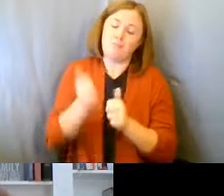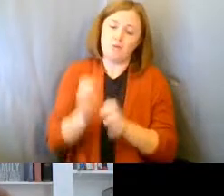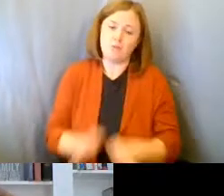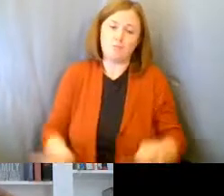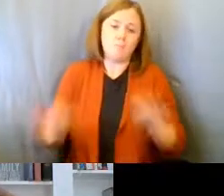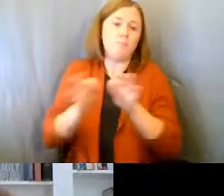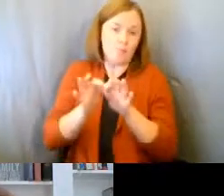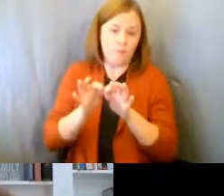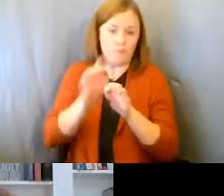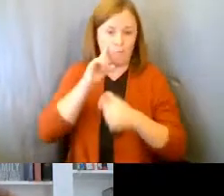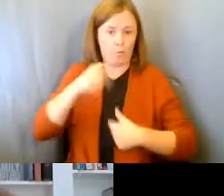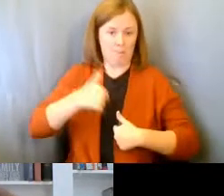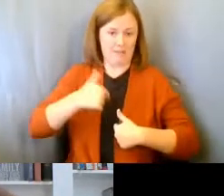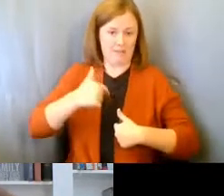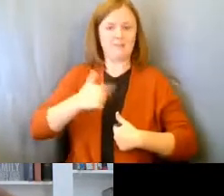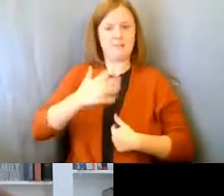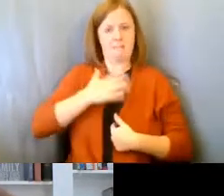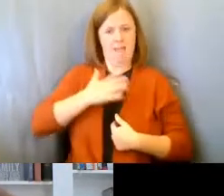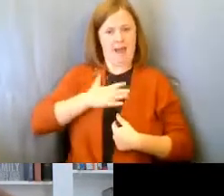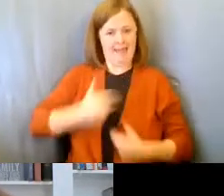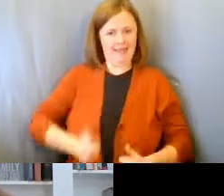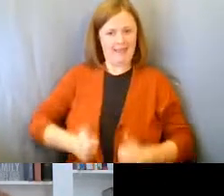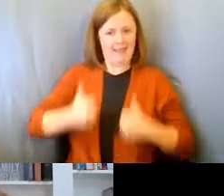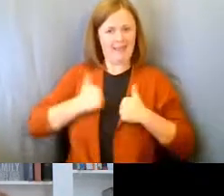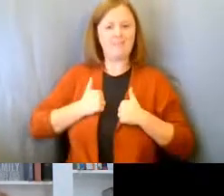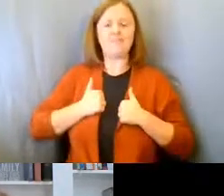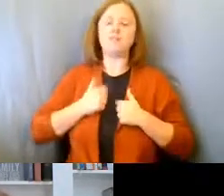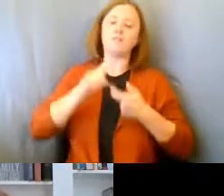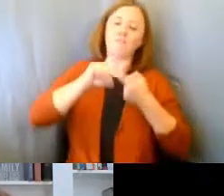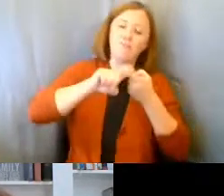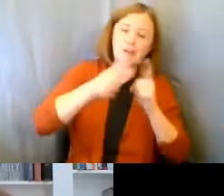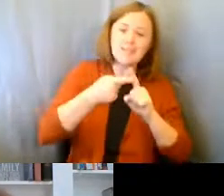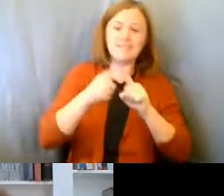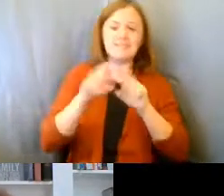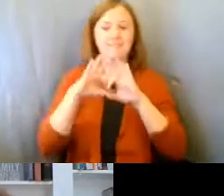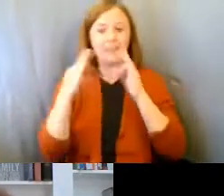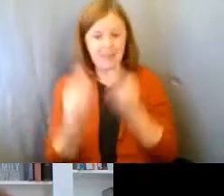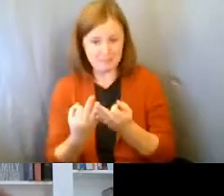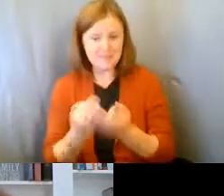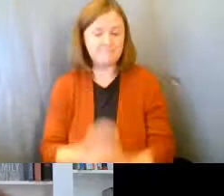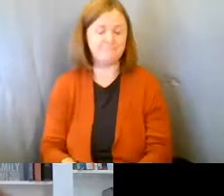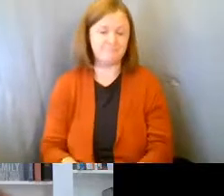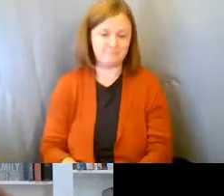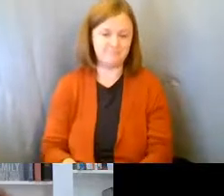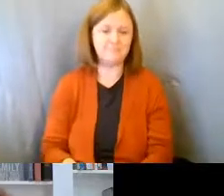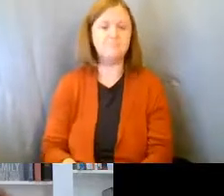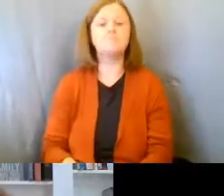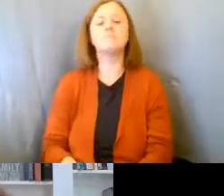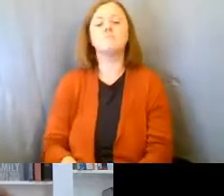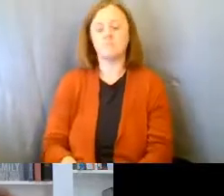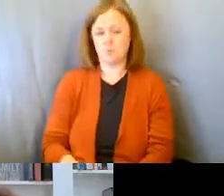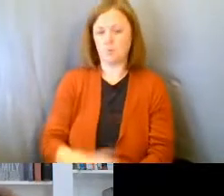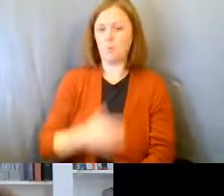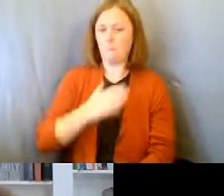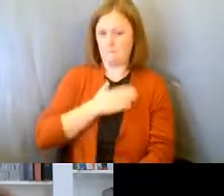in my journey or my life is friends and family. And so when my sons, I